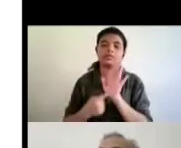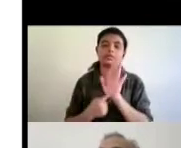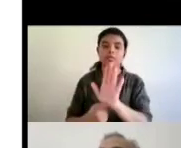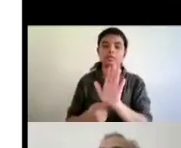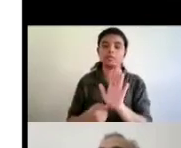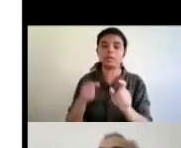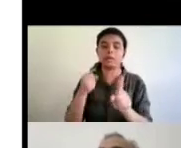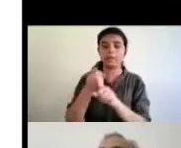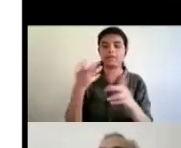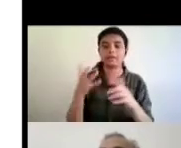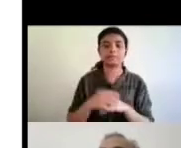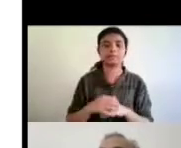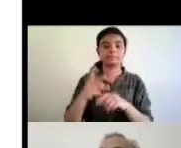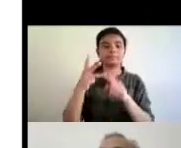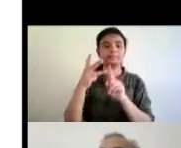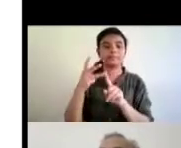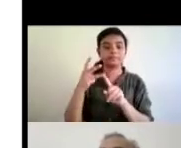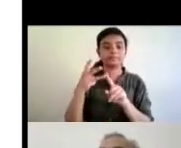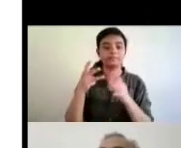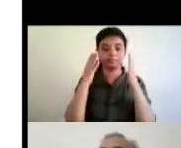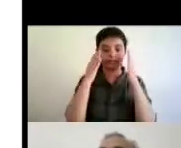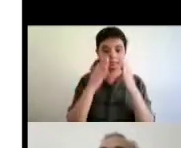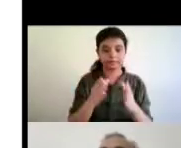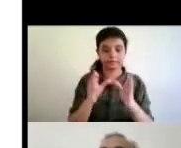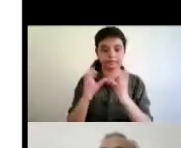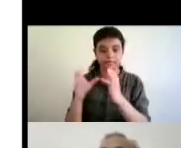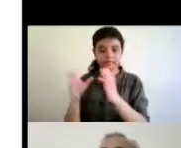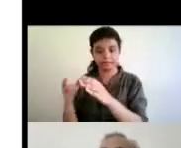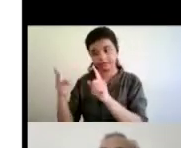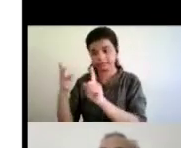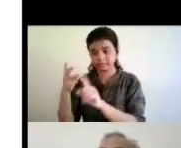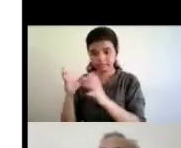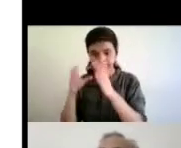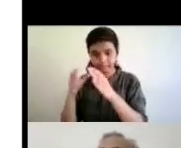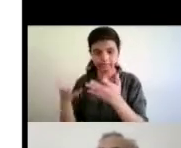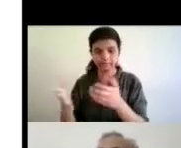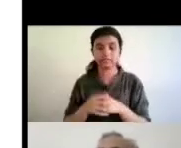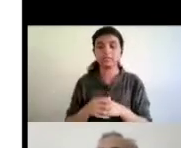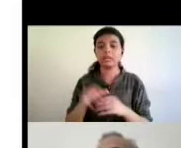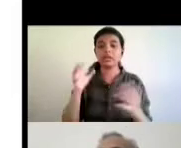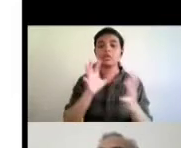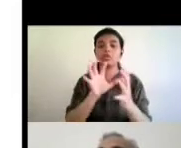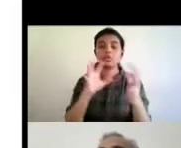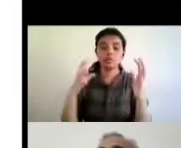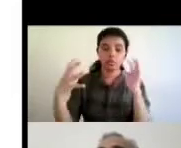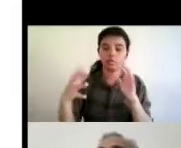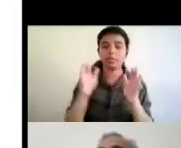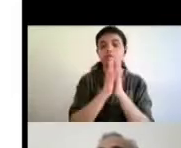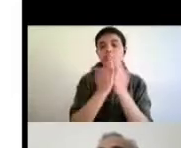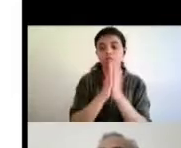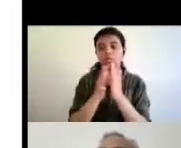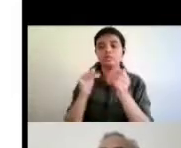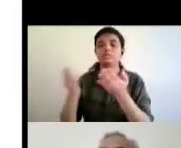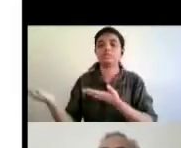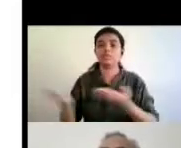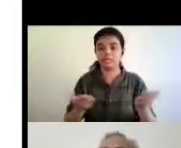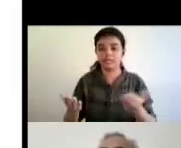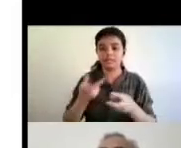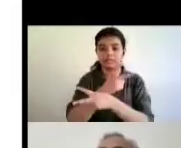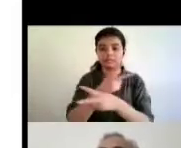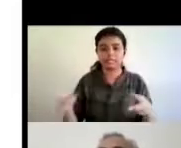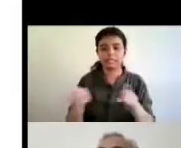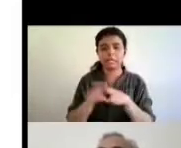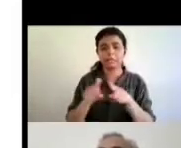the third focus area is uh global book service they have actually accessible books consortium has set up a